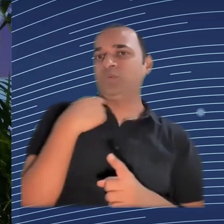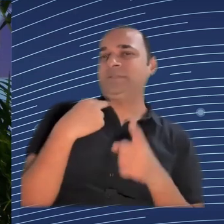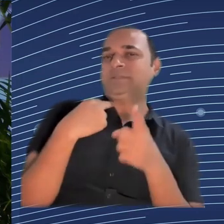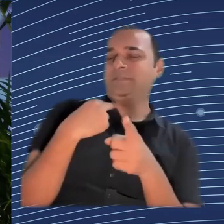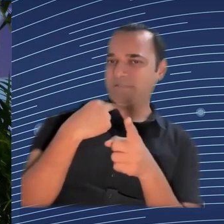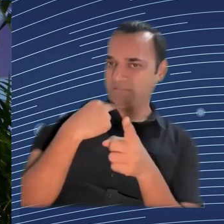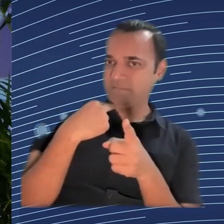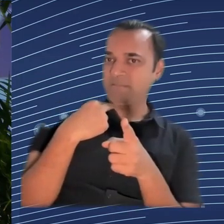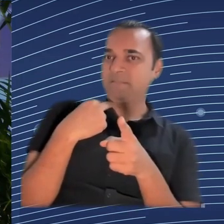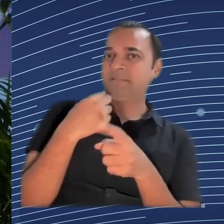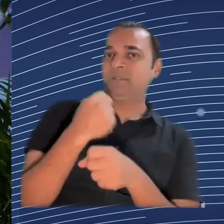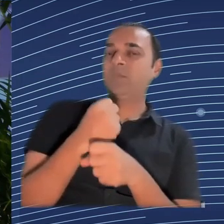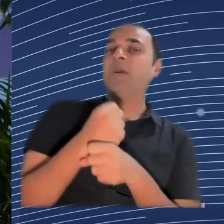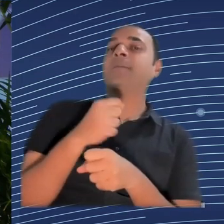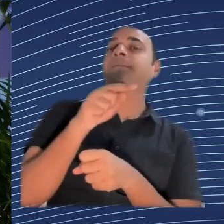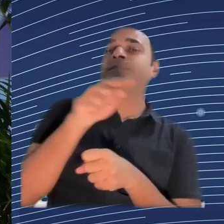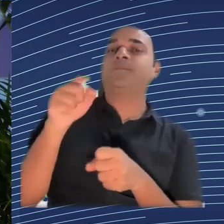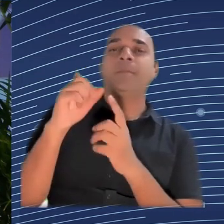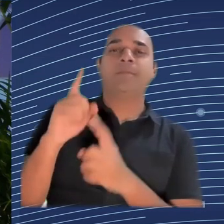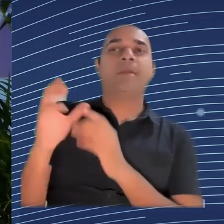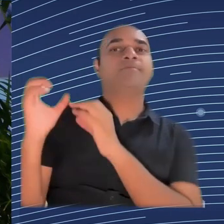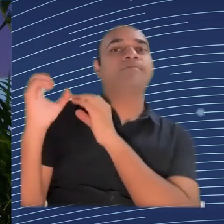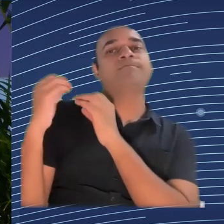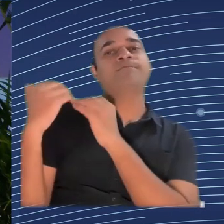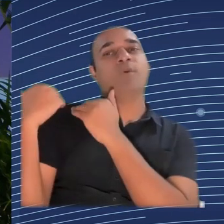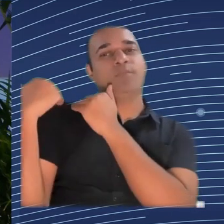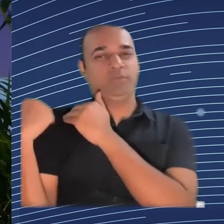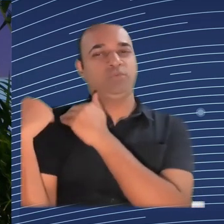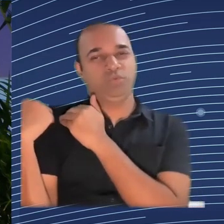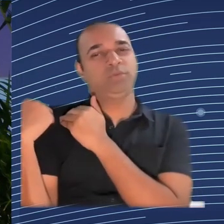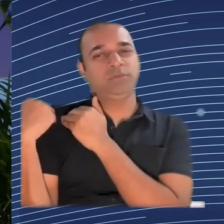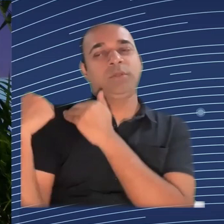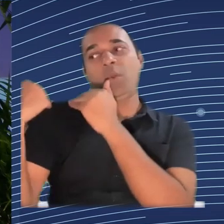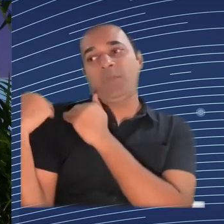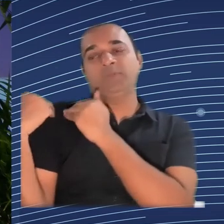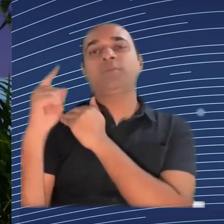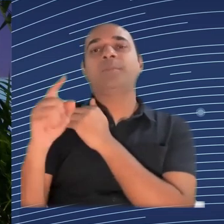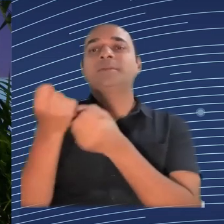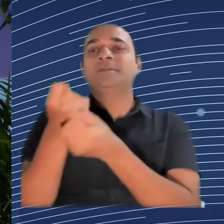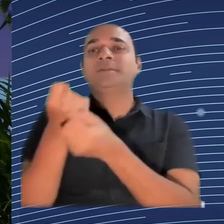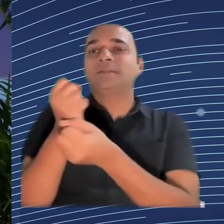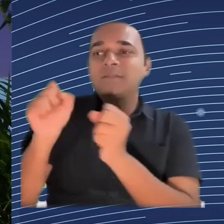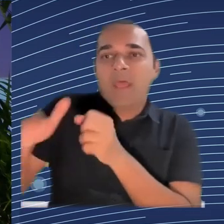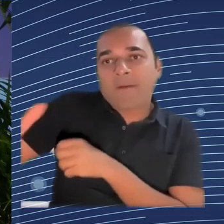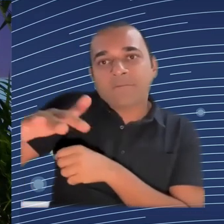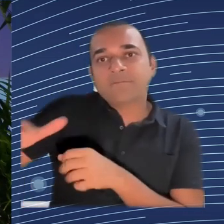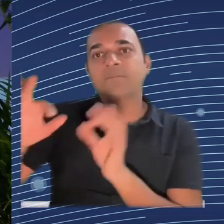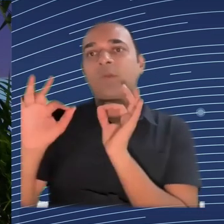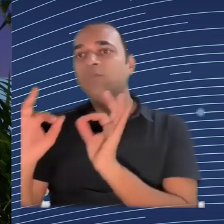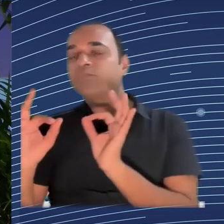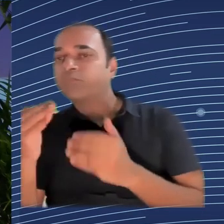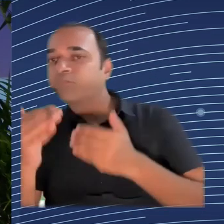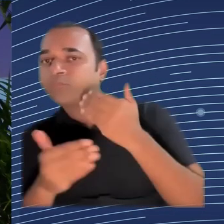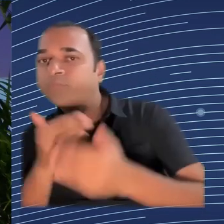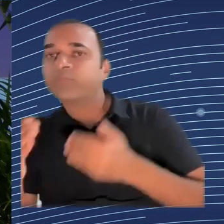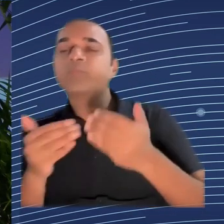prevent that risk. And I think this is potentially linked to another question which I would like to reply to. What do we do when